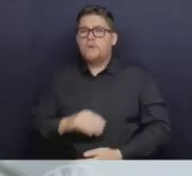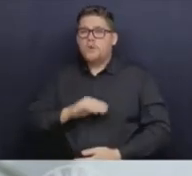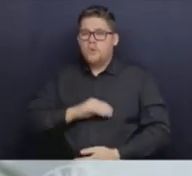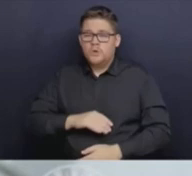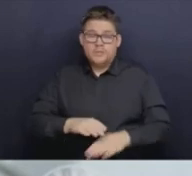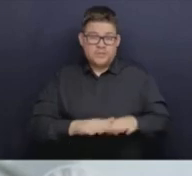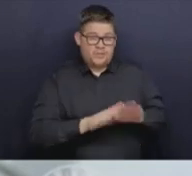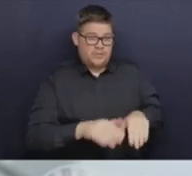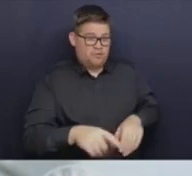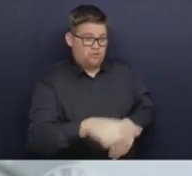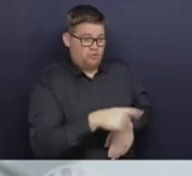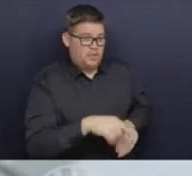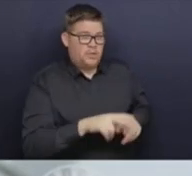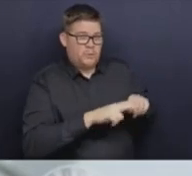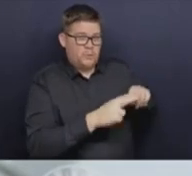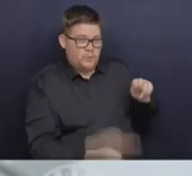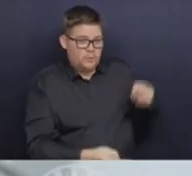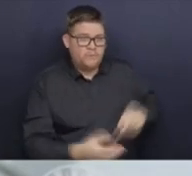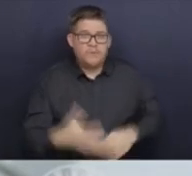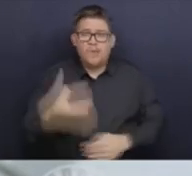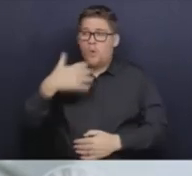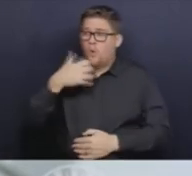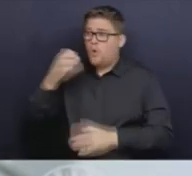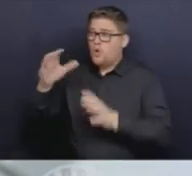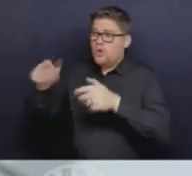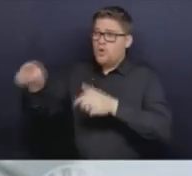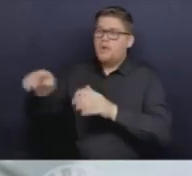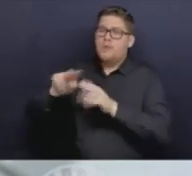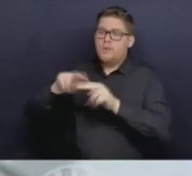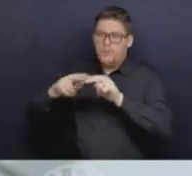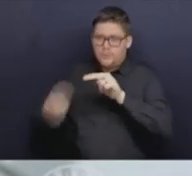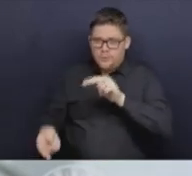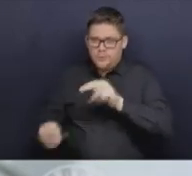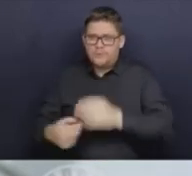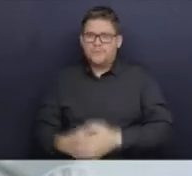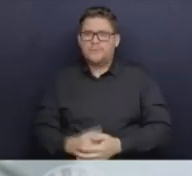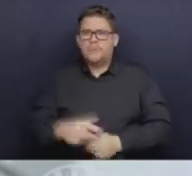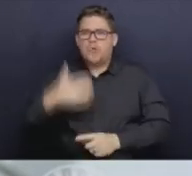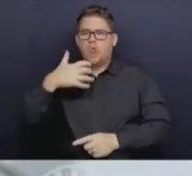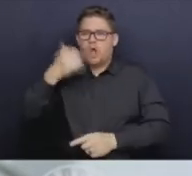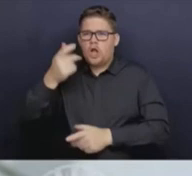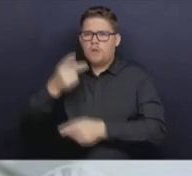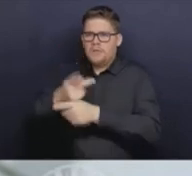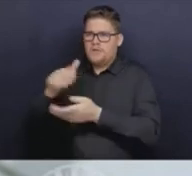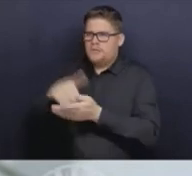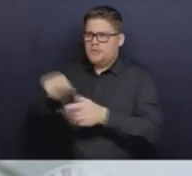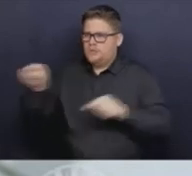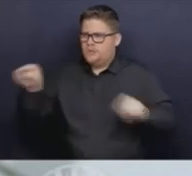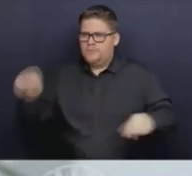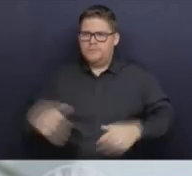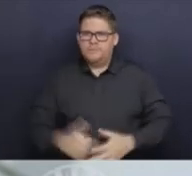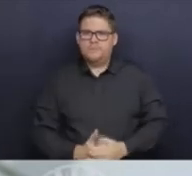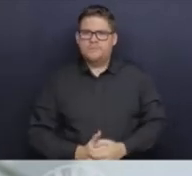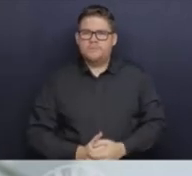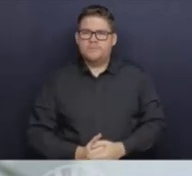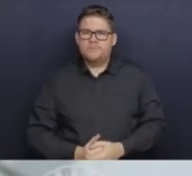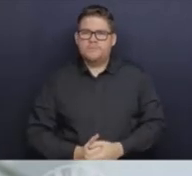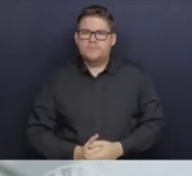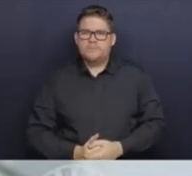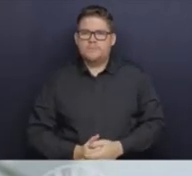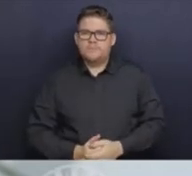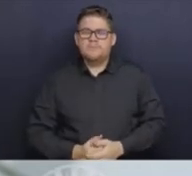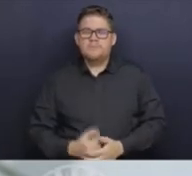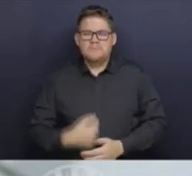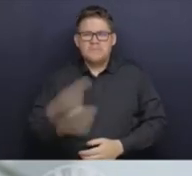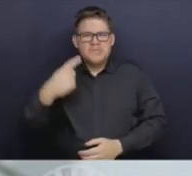long-term care homes and in adults right now. So, uh, the normal trajectory for RSV will, it, for it to fade away over the